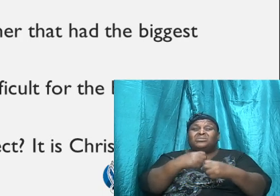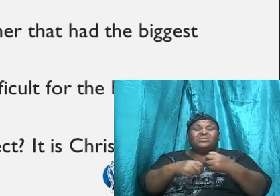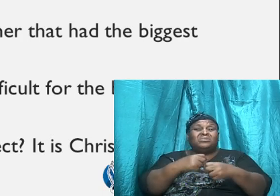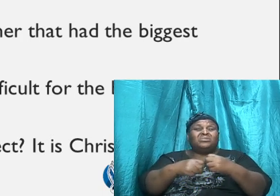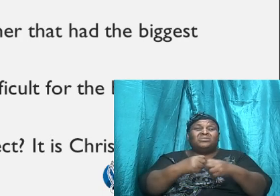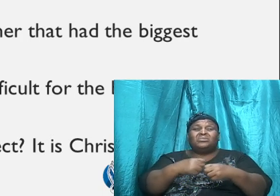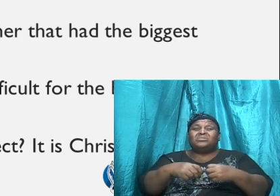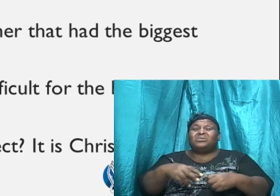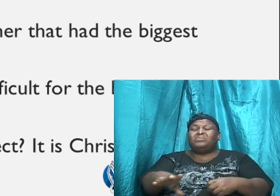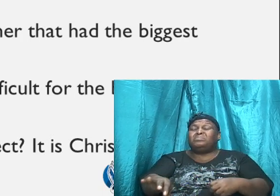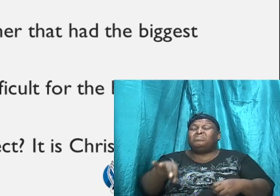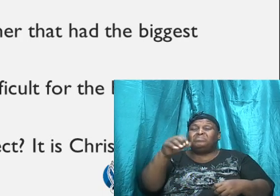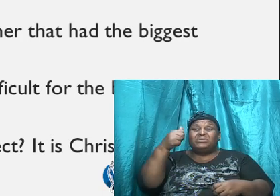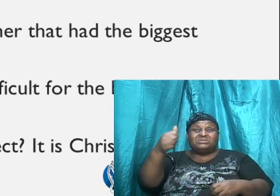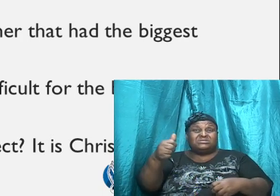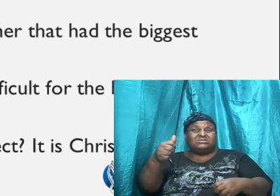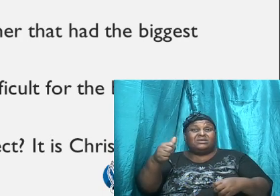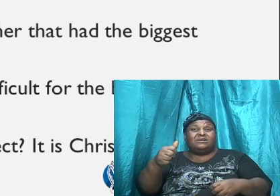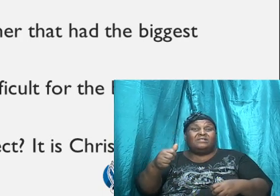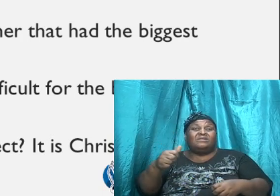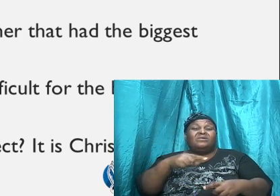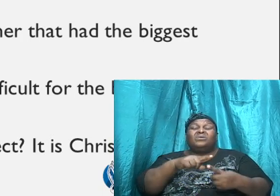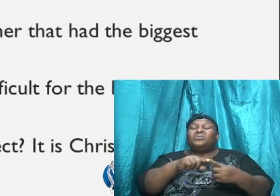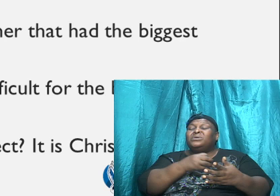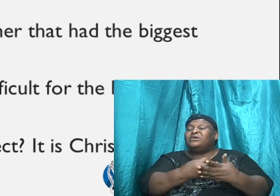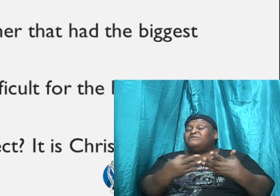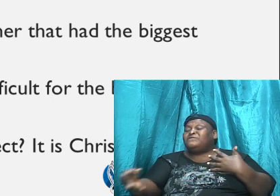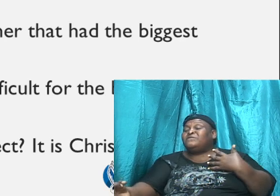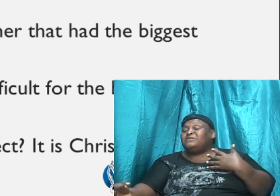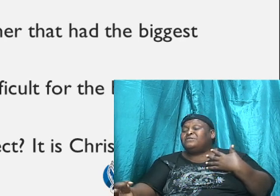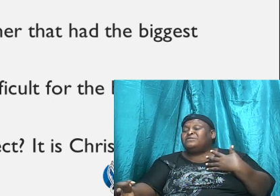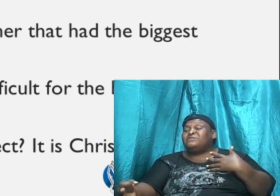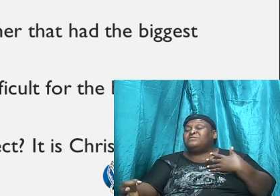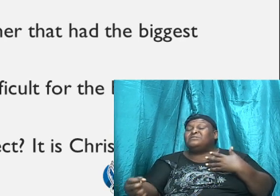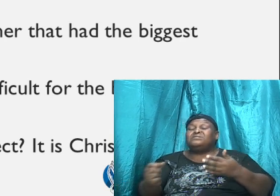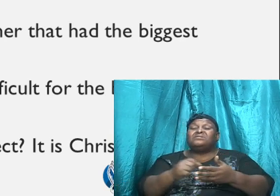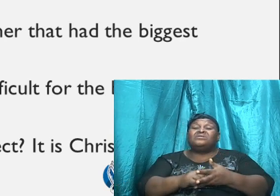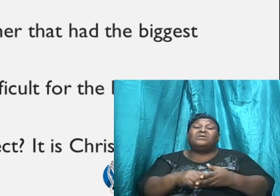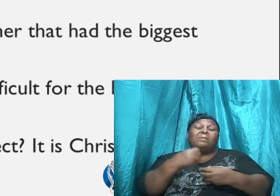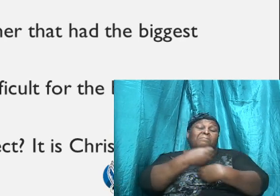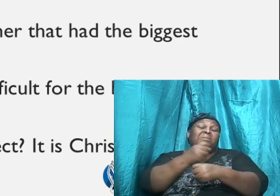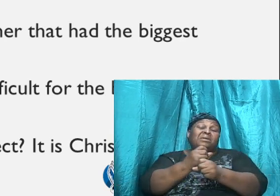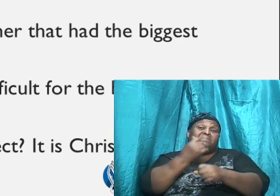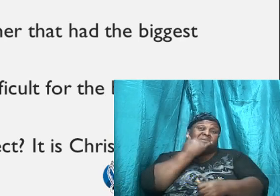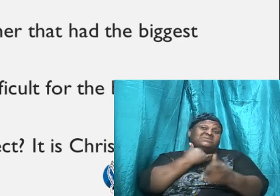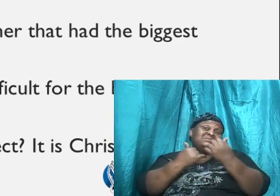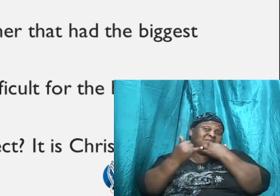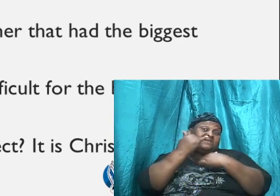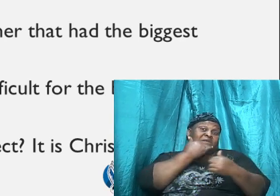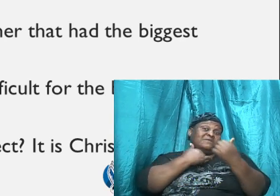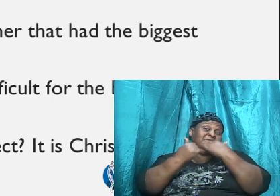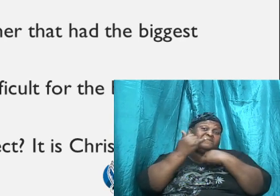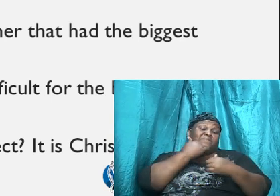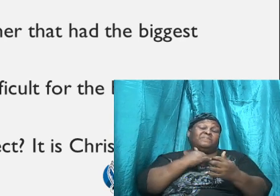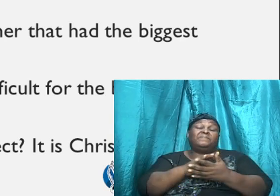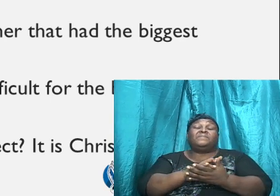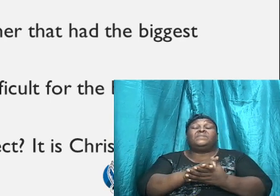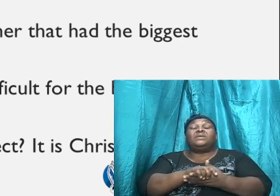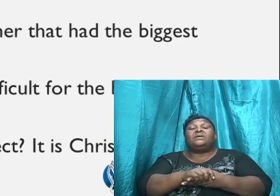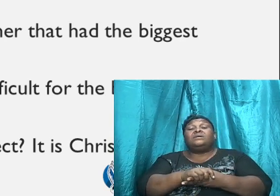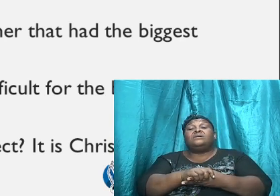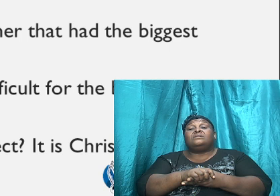when we fall, when we falter, sometimes it is the